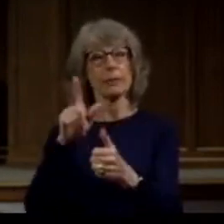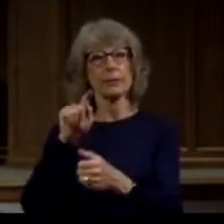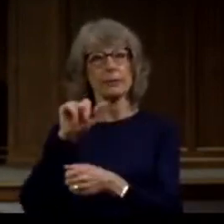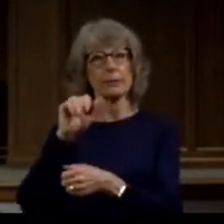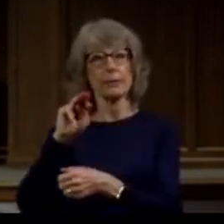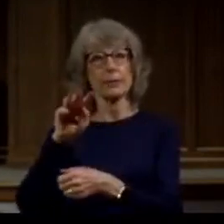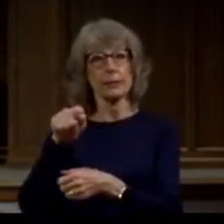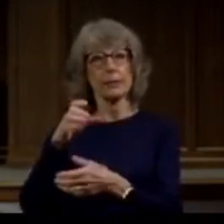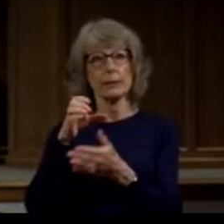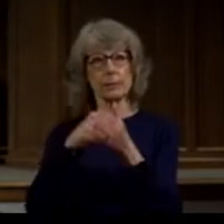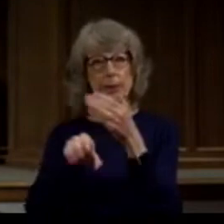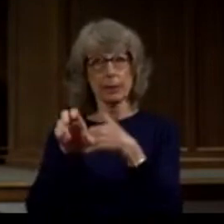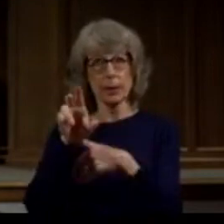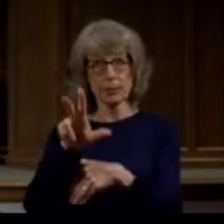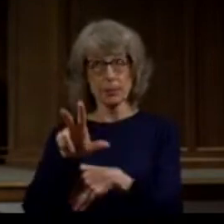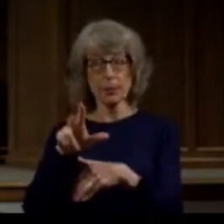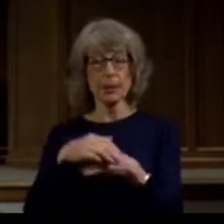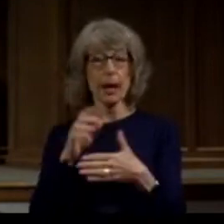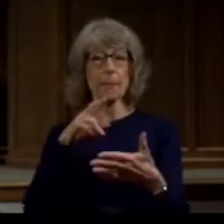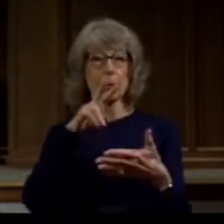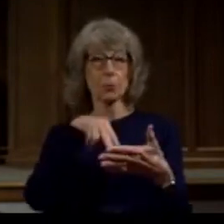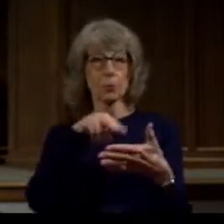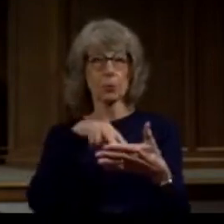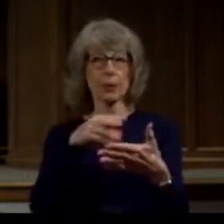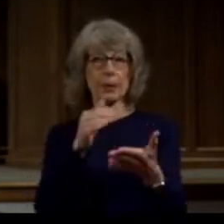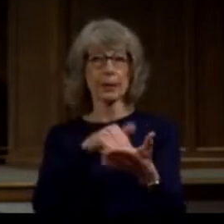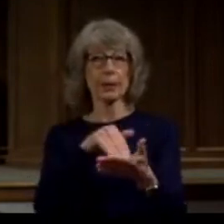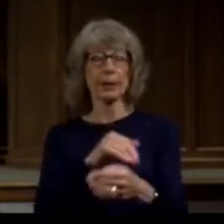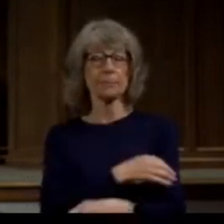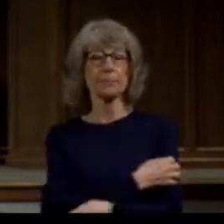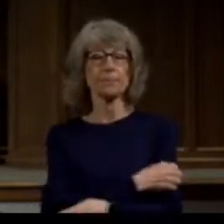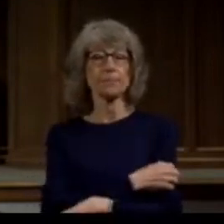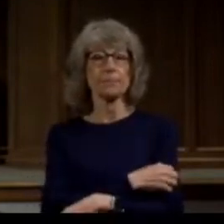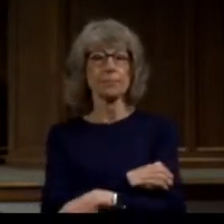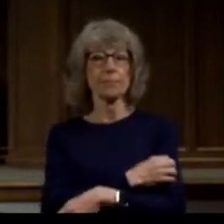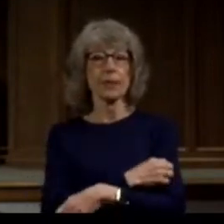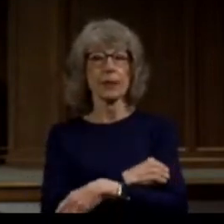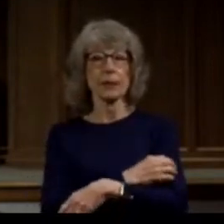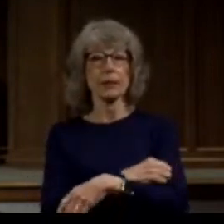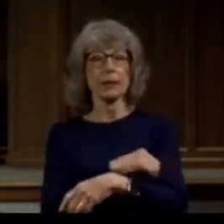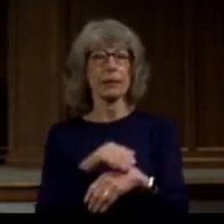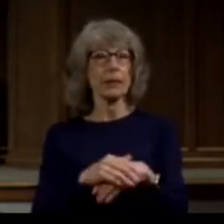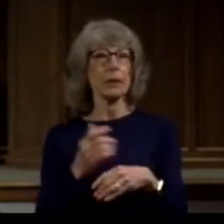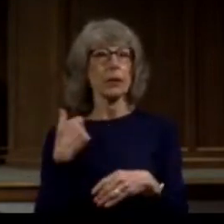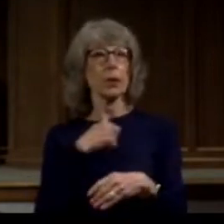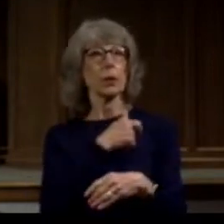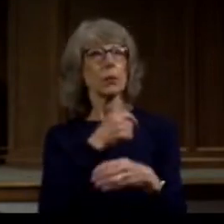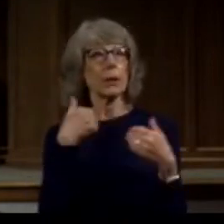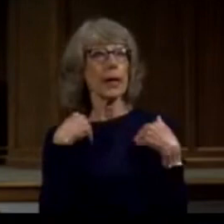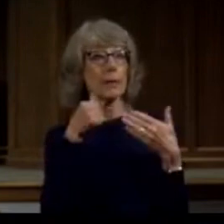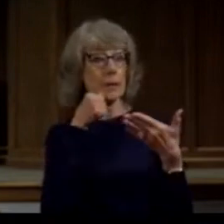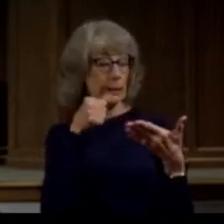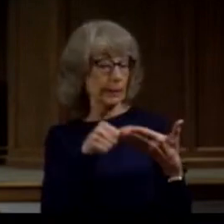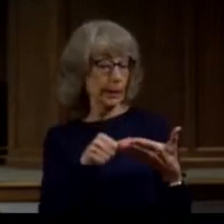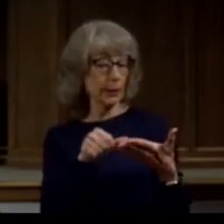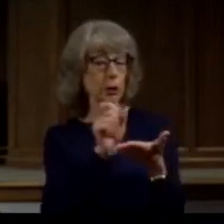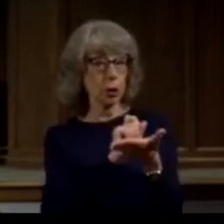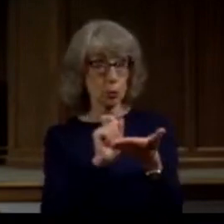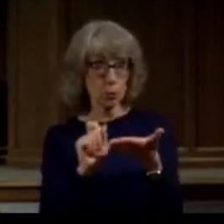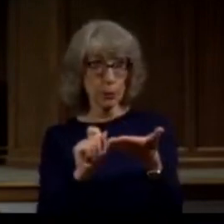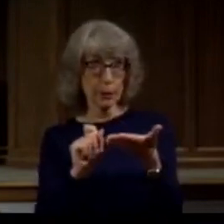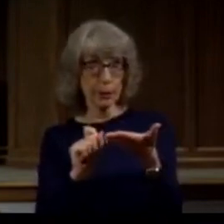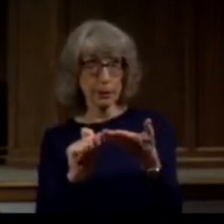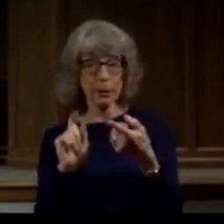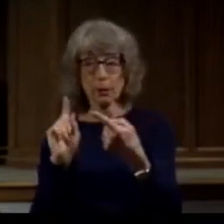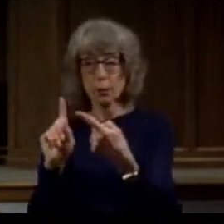to read this one more time, because we have a letter written specifically for Timothy.